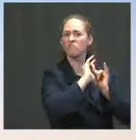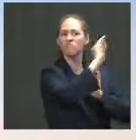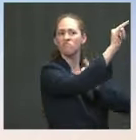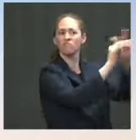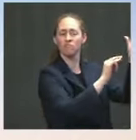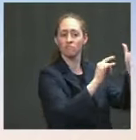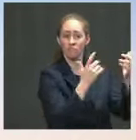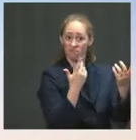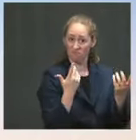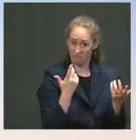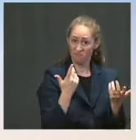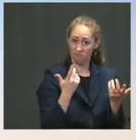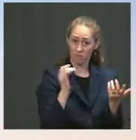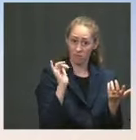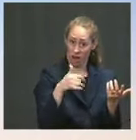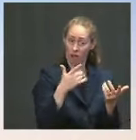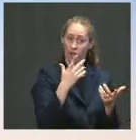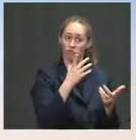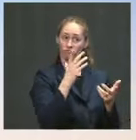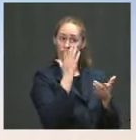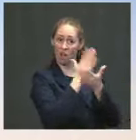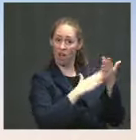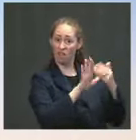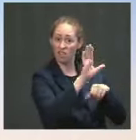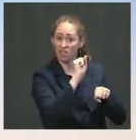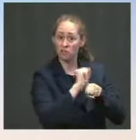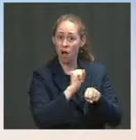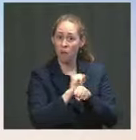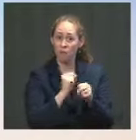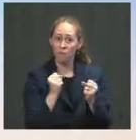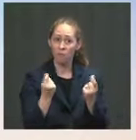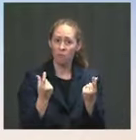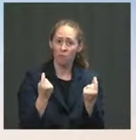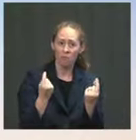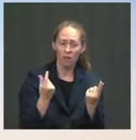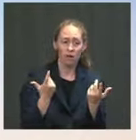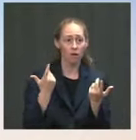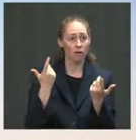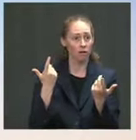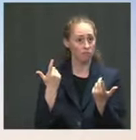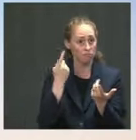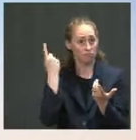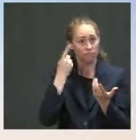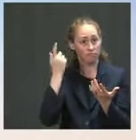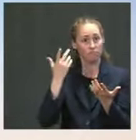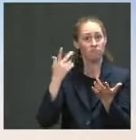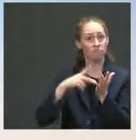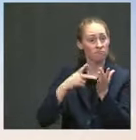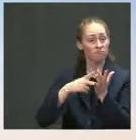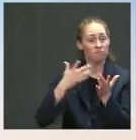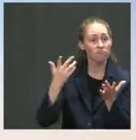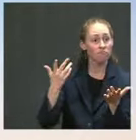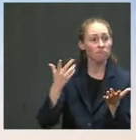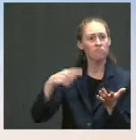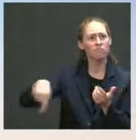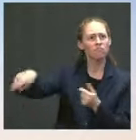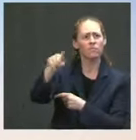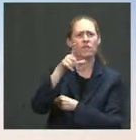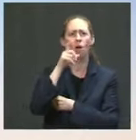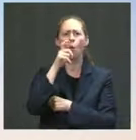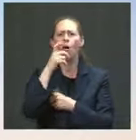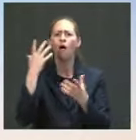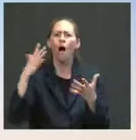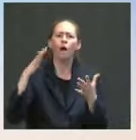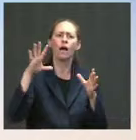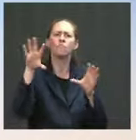what's the White House's reaction? Ms. Well, our guidance continues to be to all American citizens, including elected officials. This is not the time